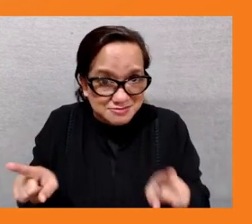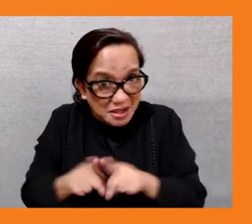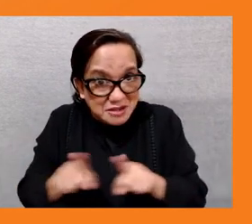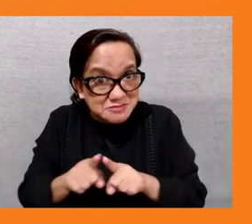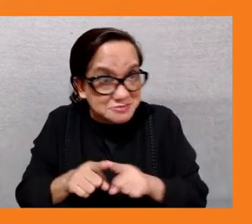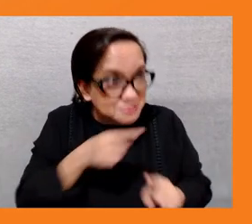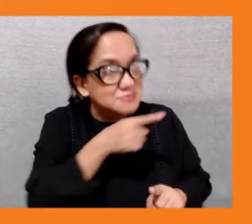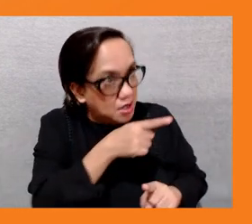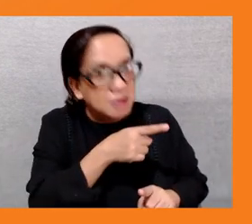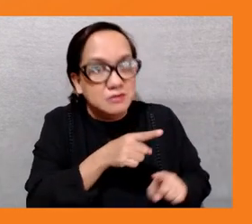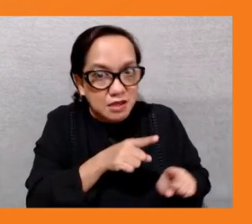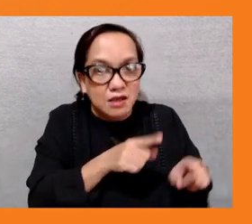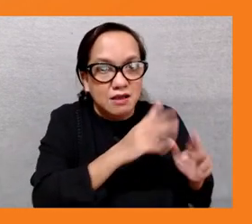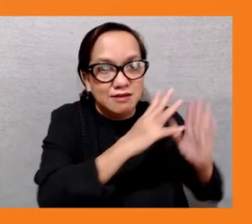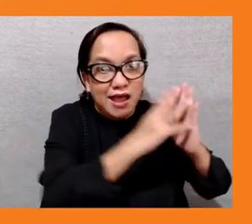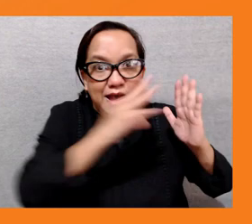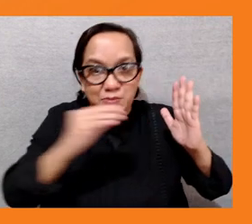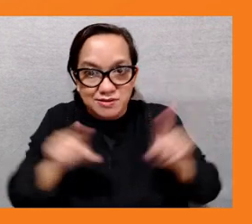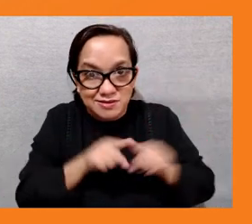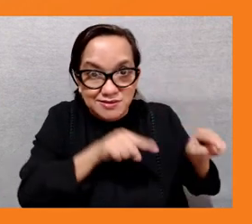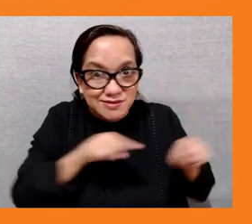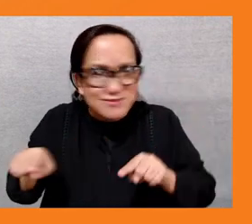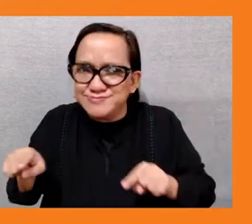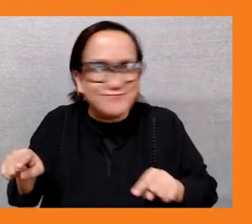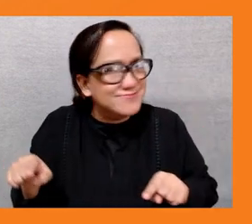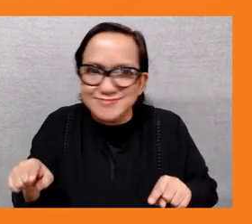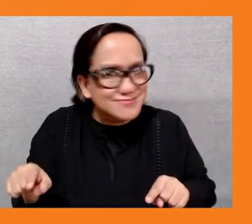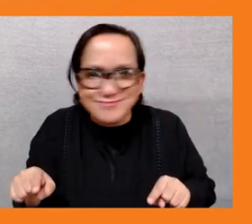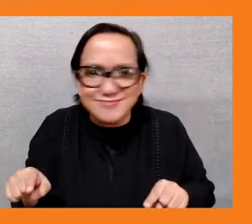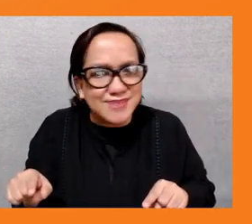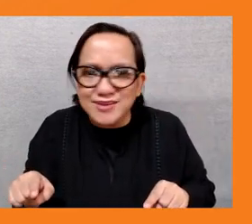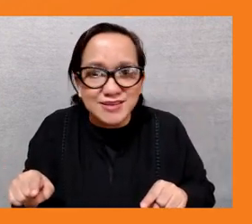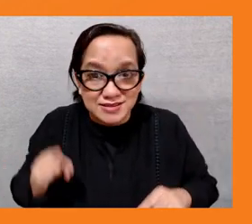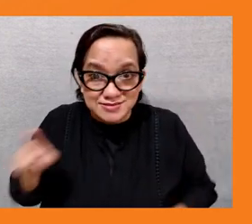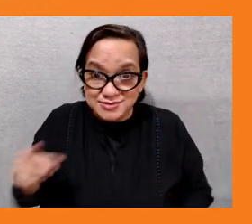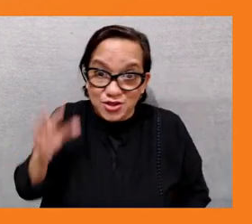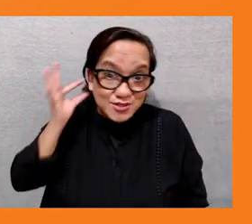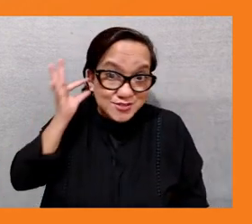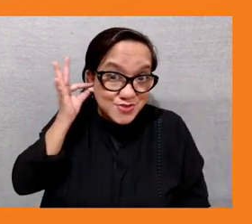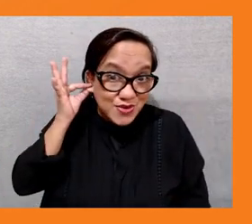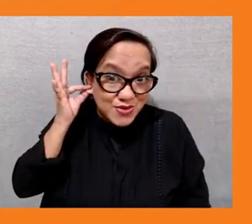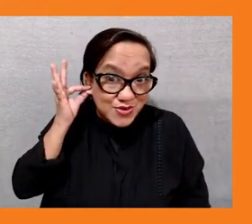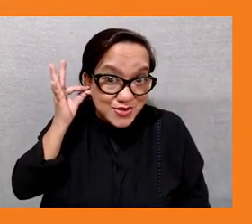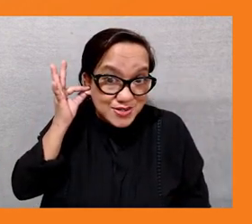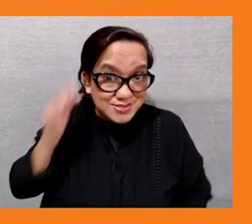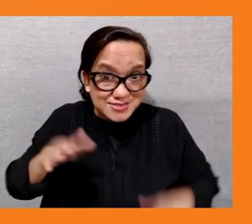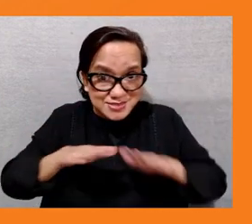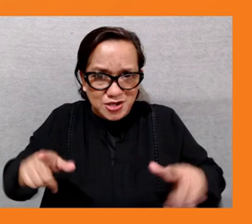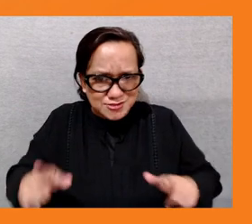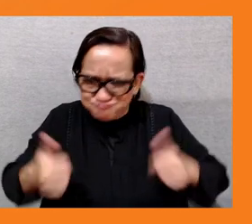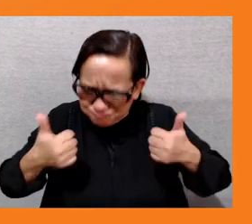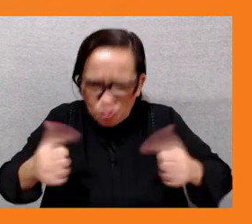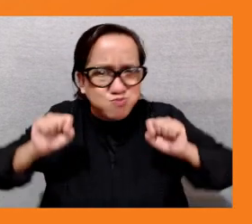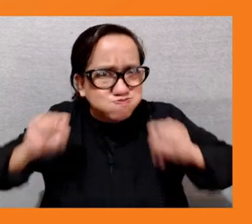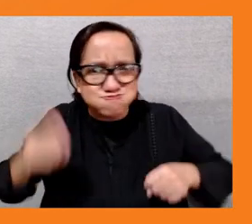and we all know that girls and women do have the abilities to contribute to adaptation efforts and plan